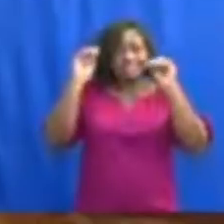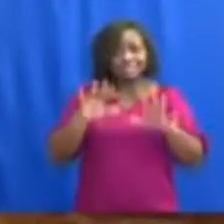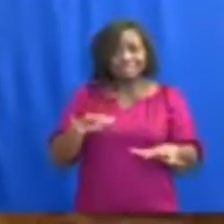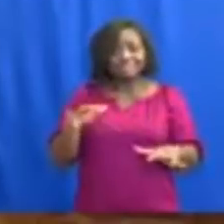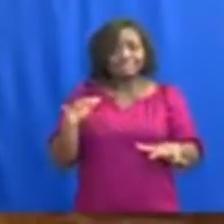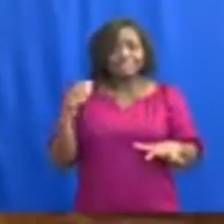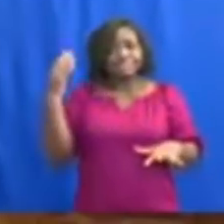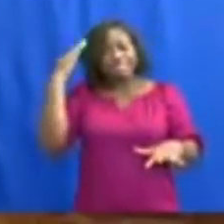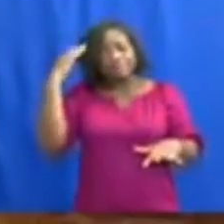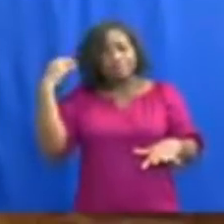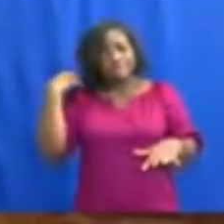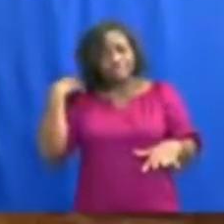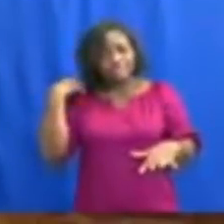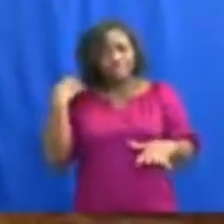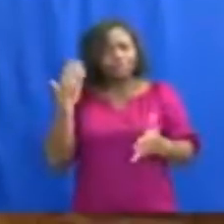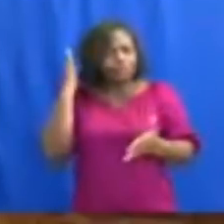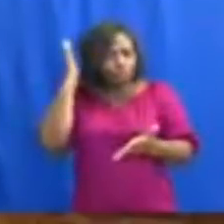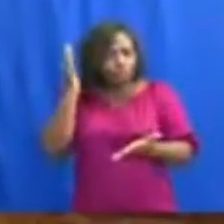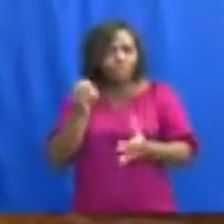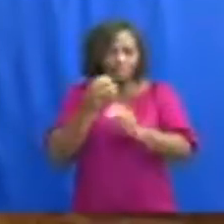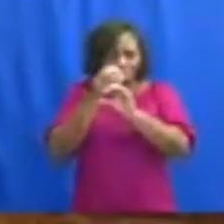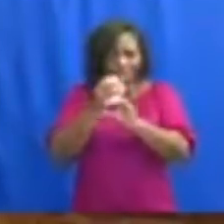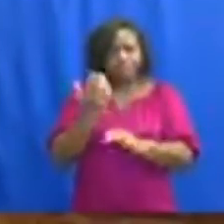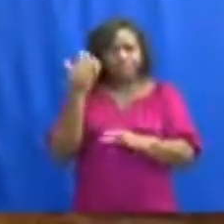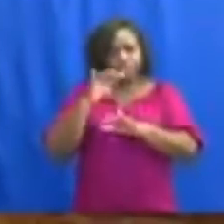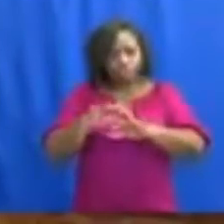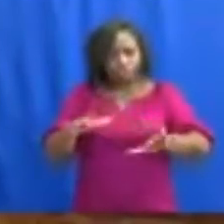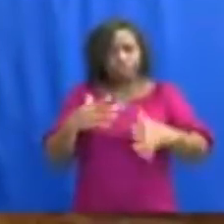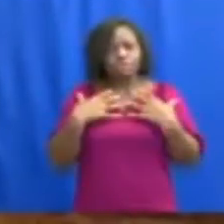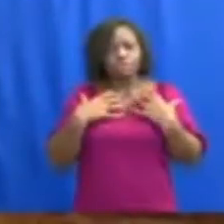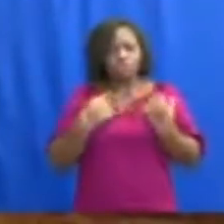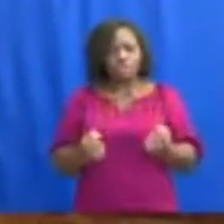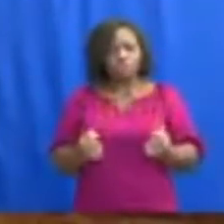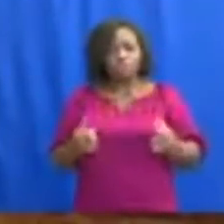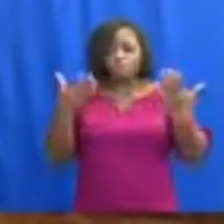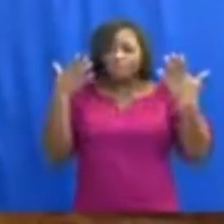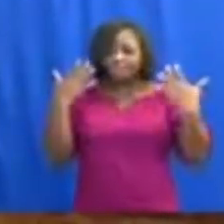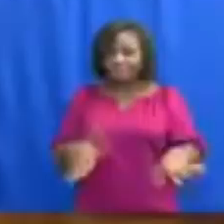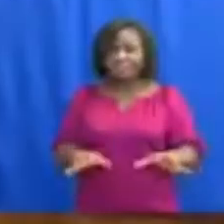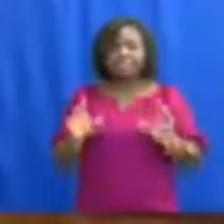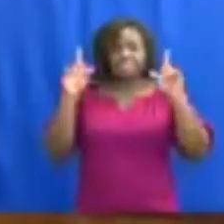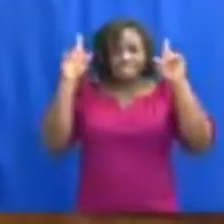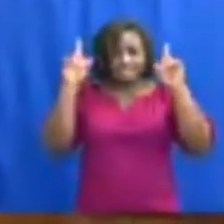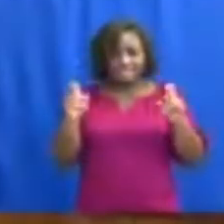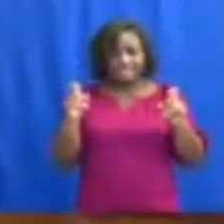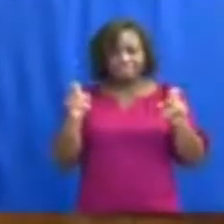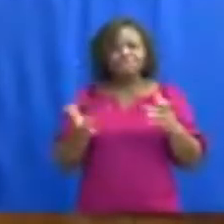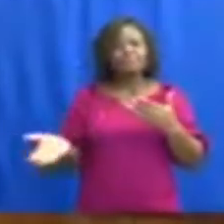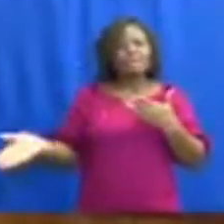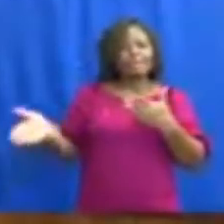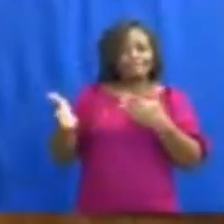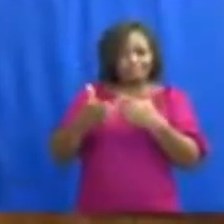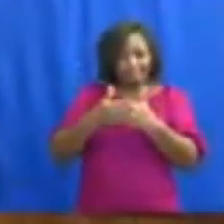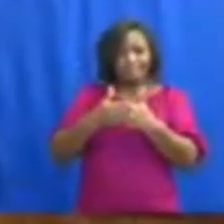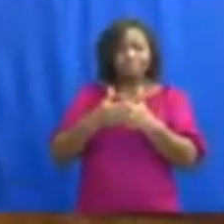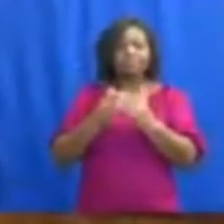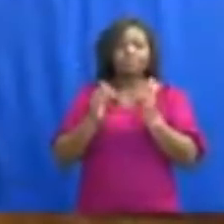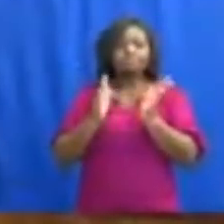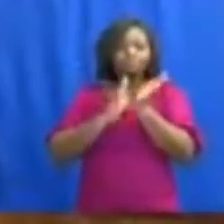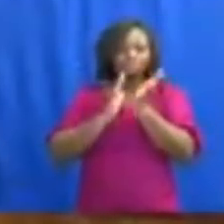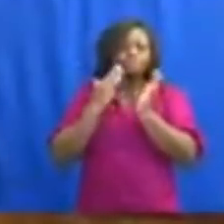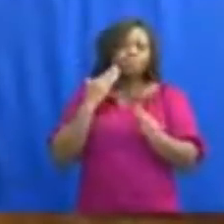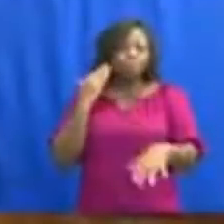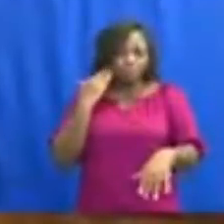ba kwenye bi ye ujoba. Kone ka ame gbe ame examen haan. Amba kuse ame kebasyan